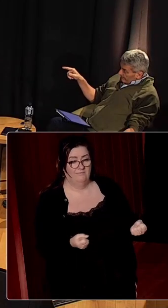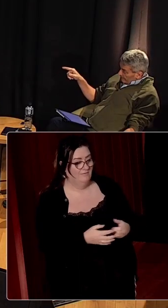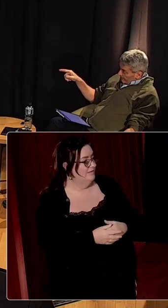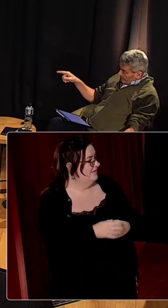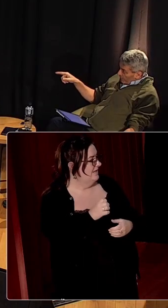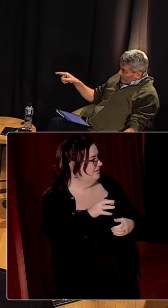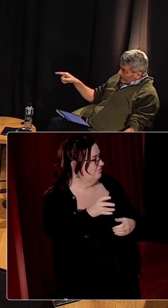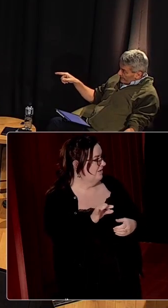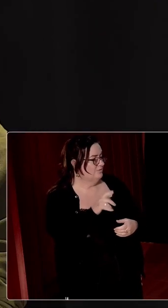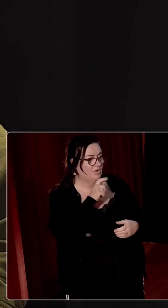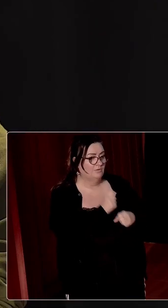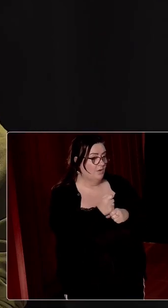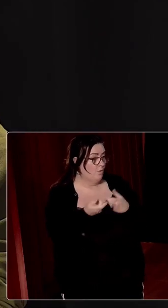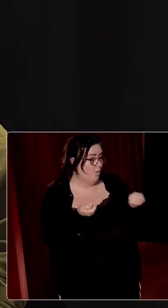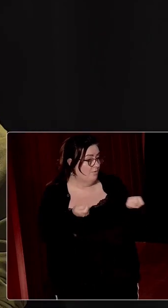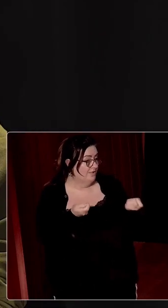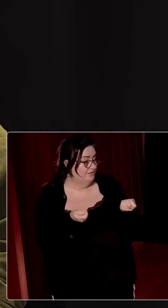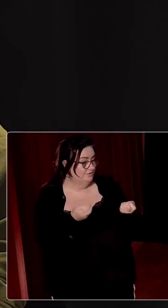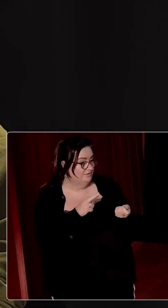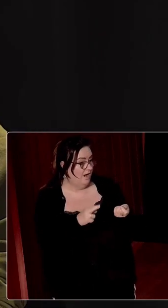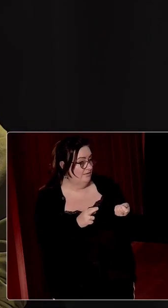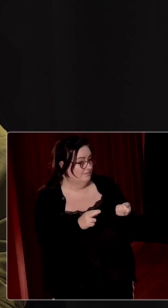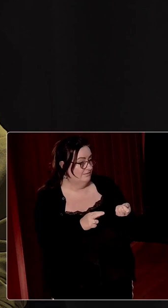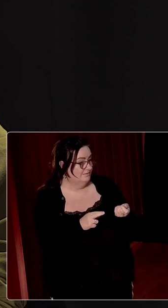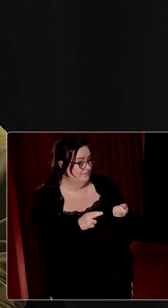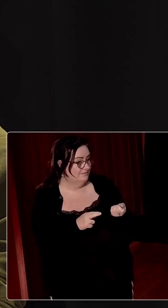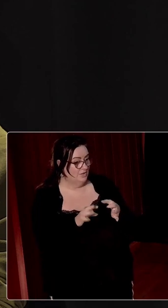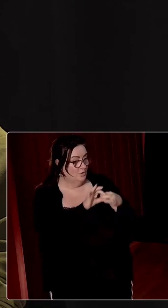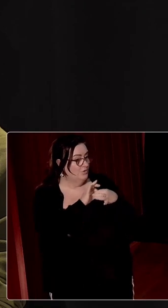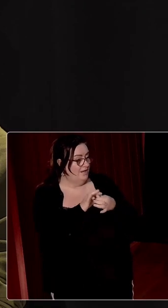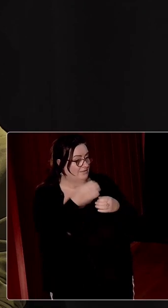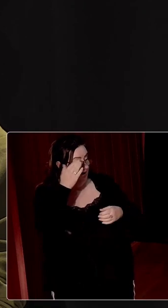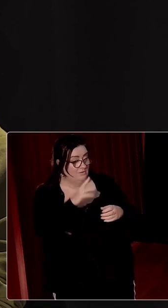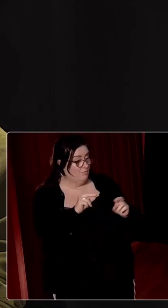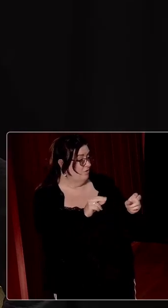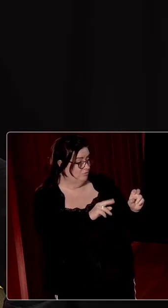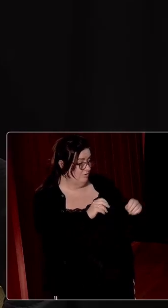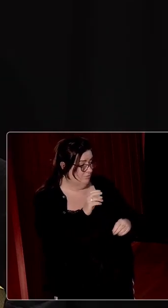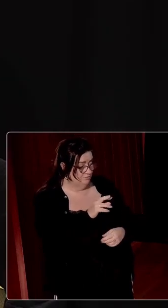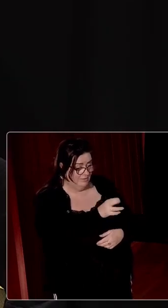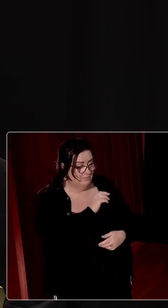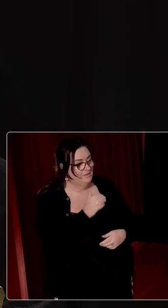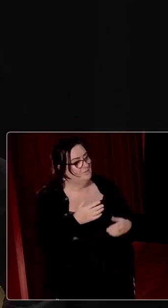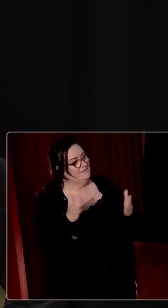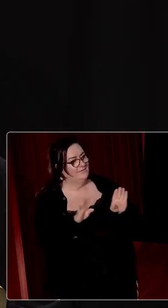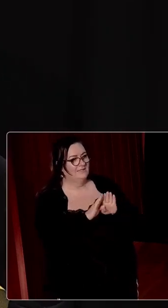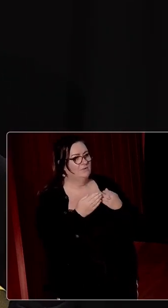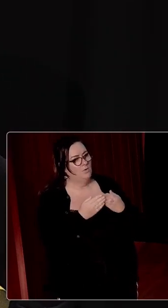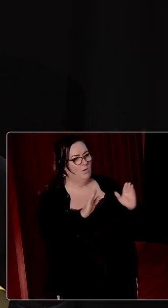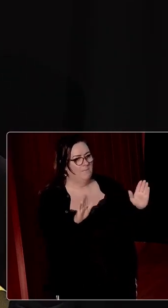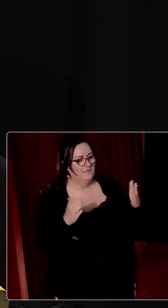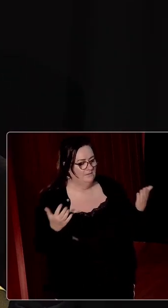talking about cooperation, more cooperation, not a united Ireland. He wasn't talking about a united Ireland, but he was leaving the door open to the